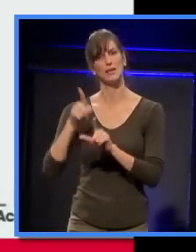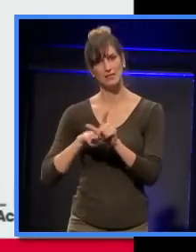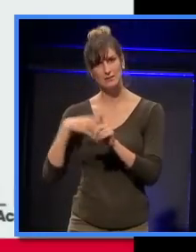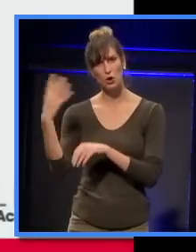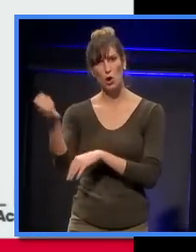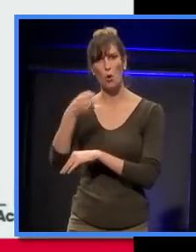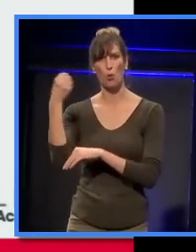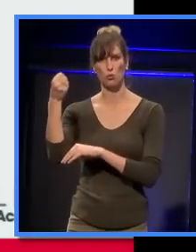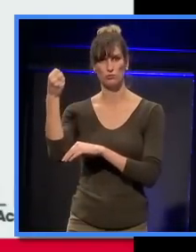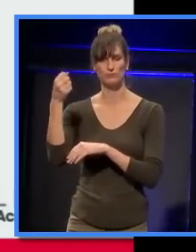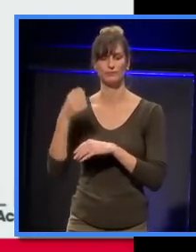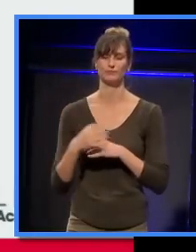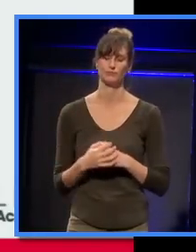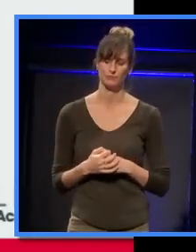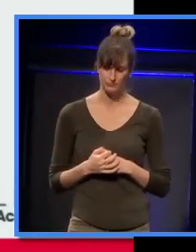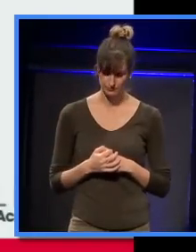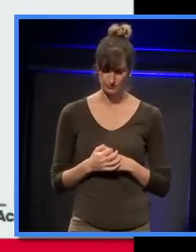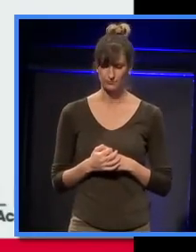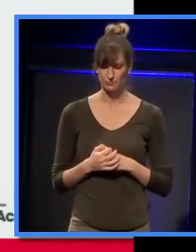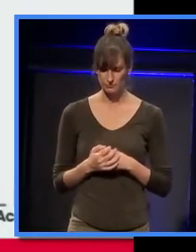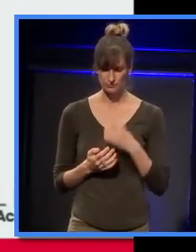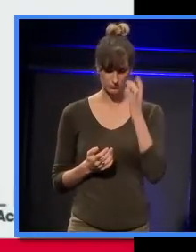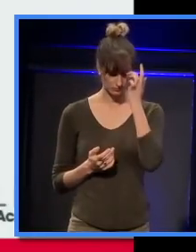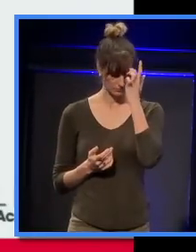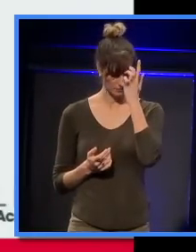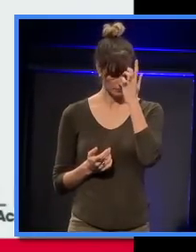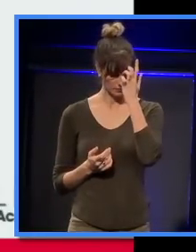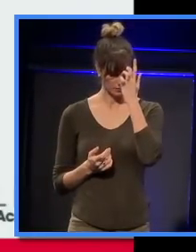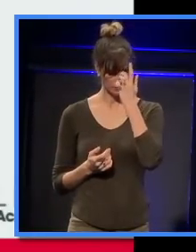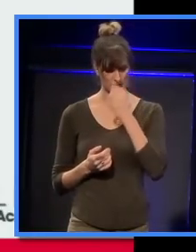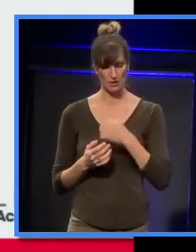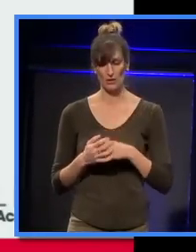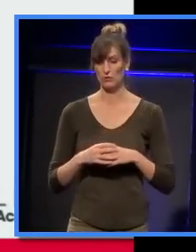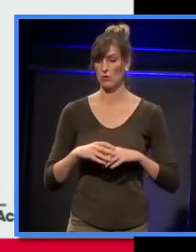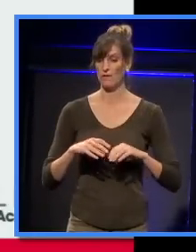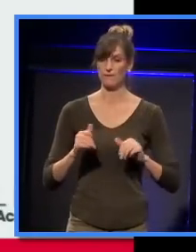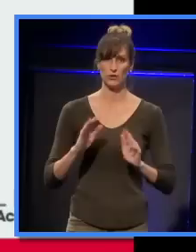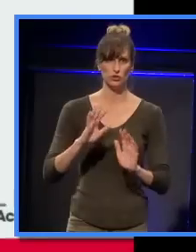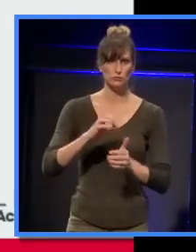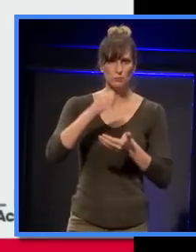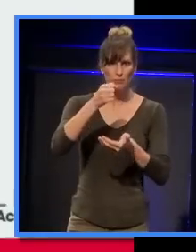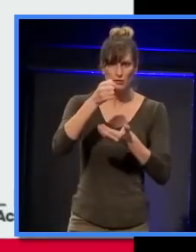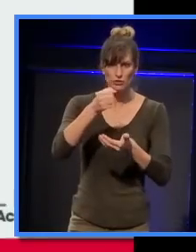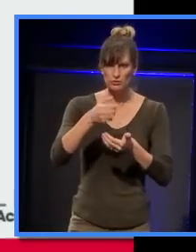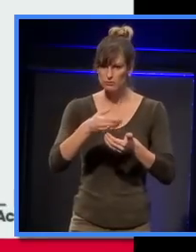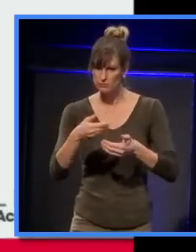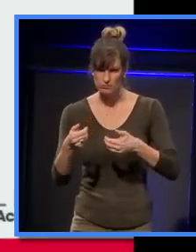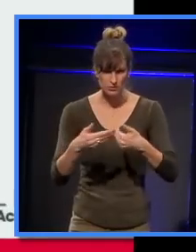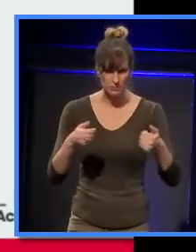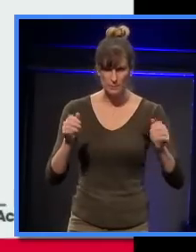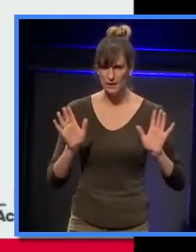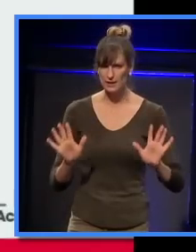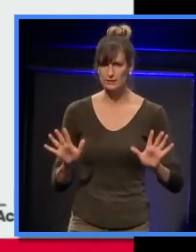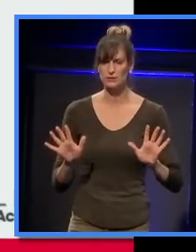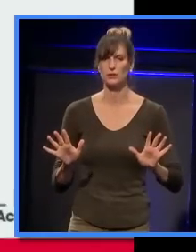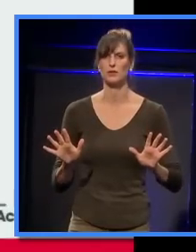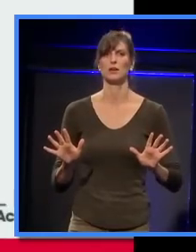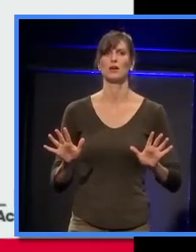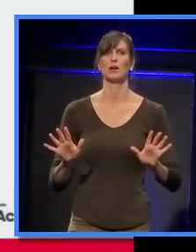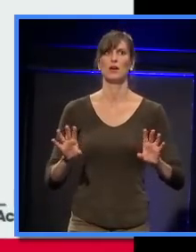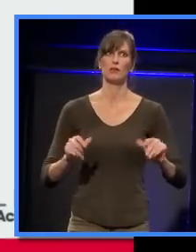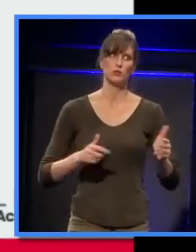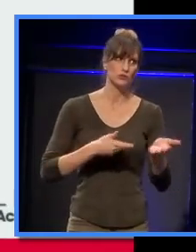So, after significant lies and corruption and splitting the budget from here to there and other things, significant